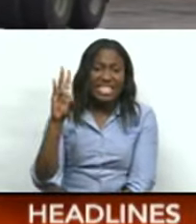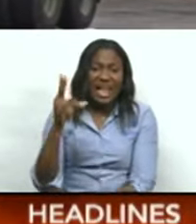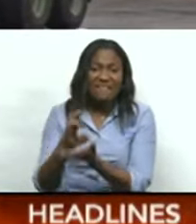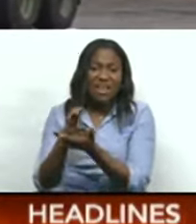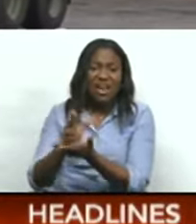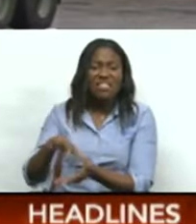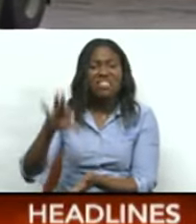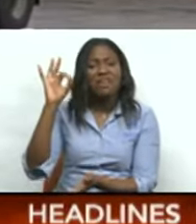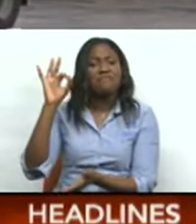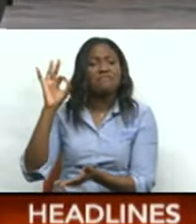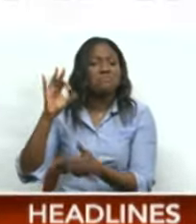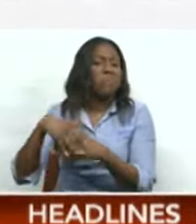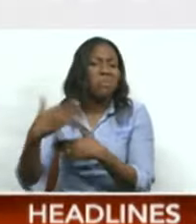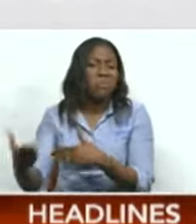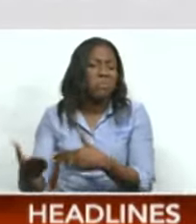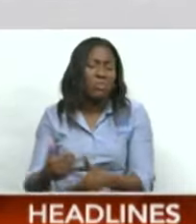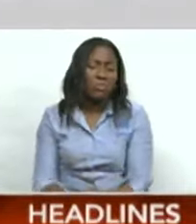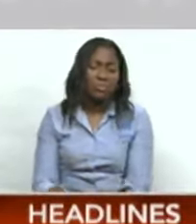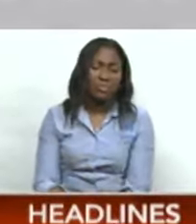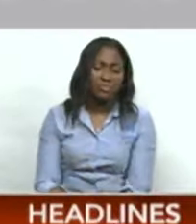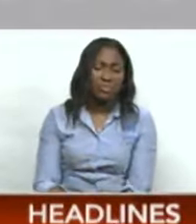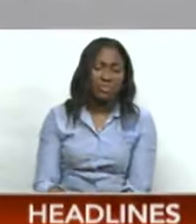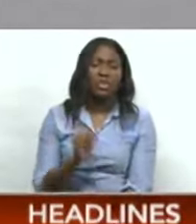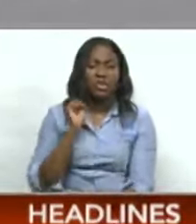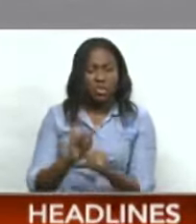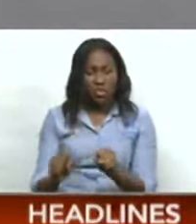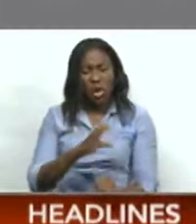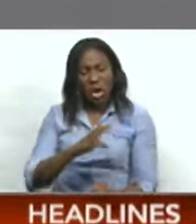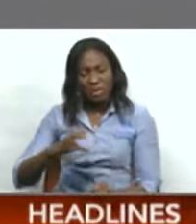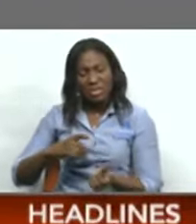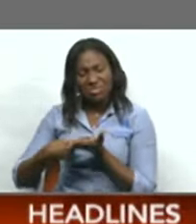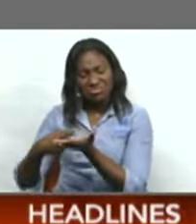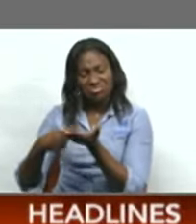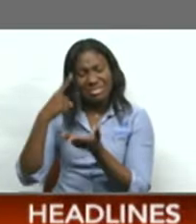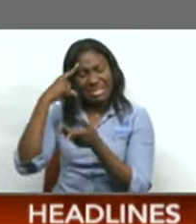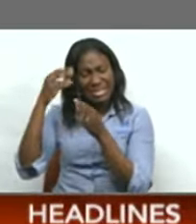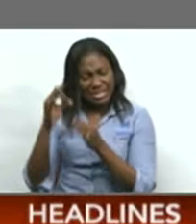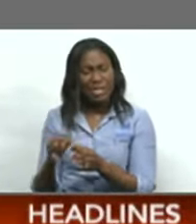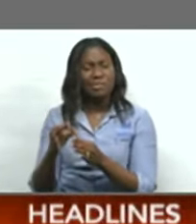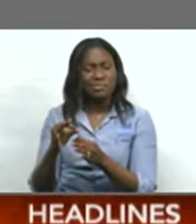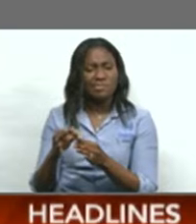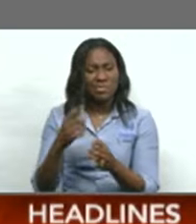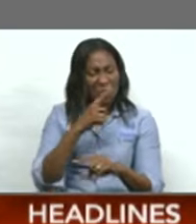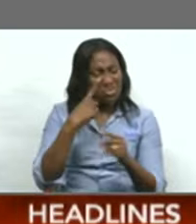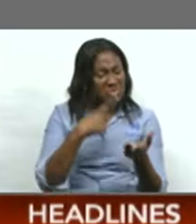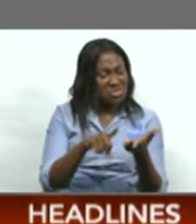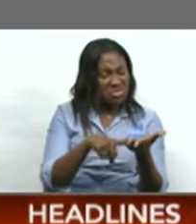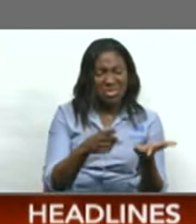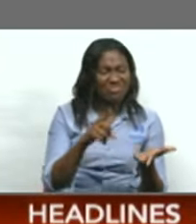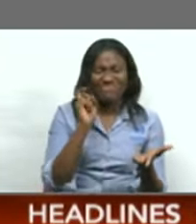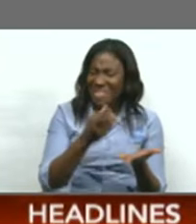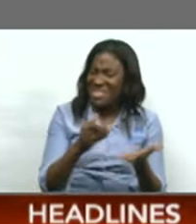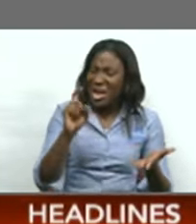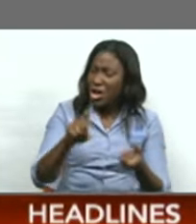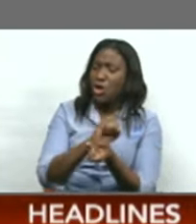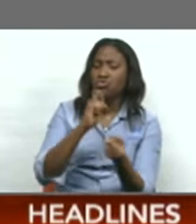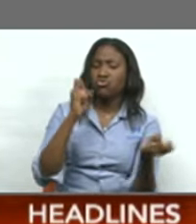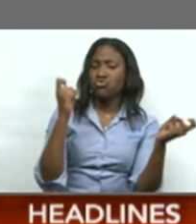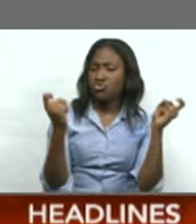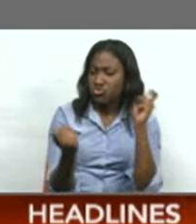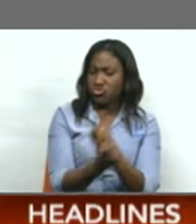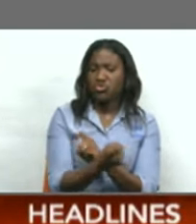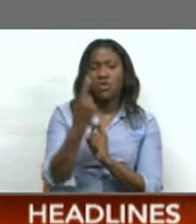through physical examination. This has led the JSC to conclude that it is clear that drastic changes are required to